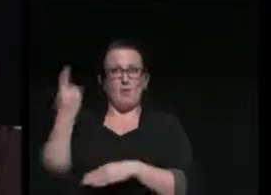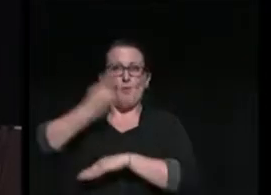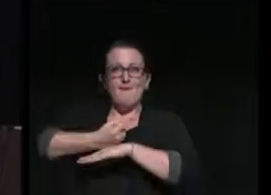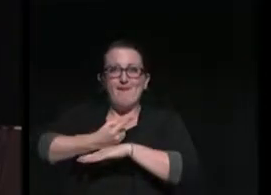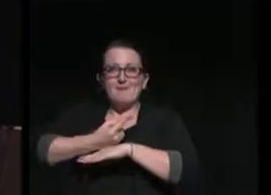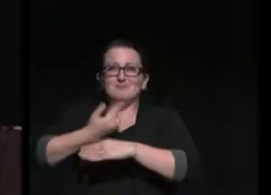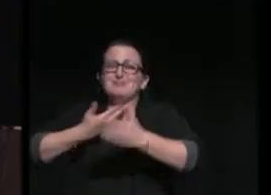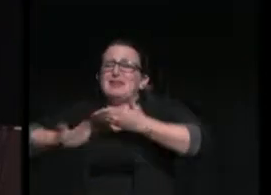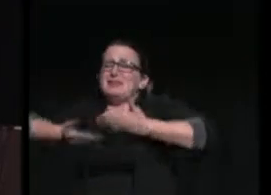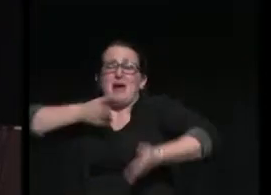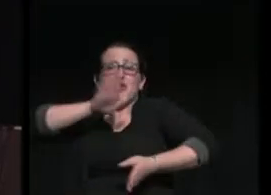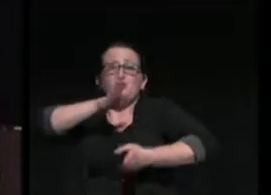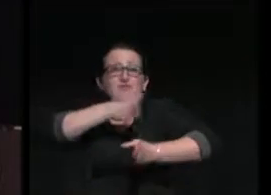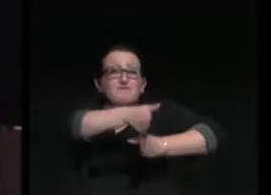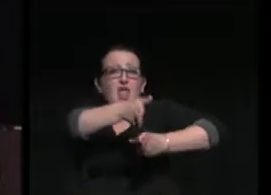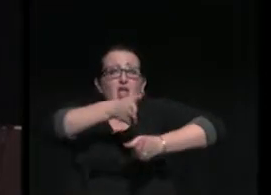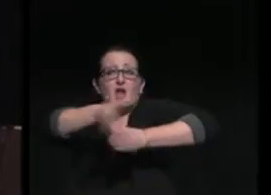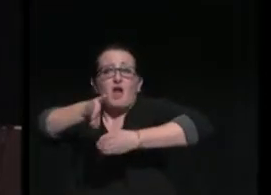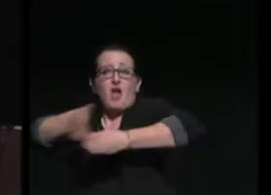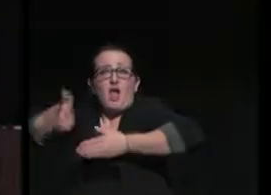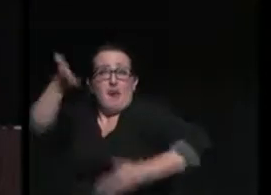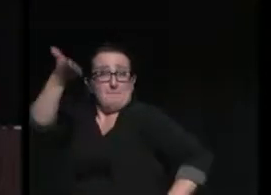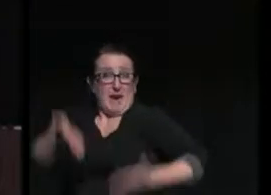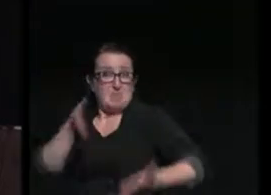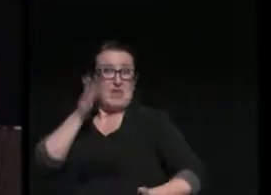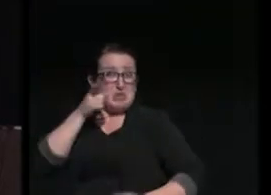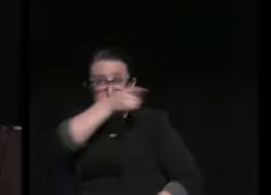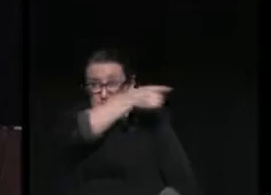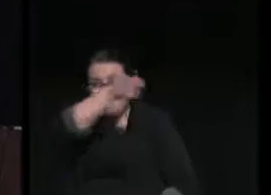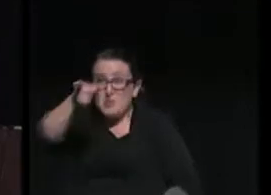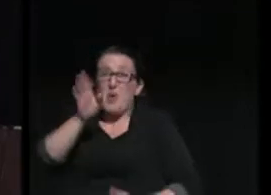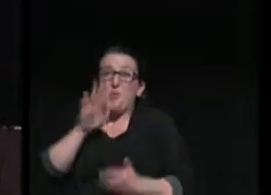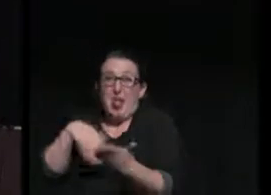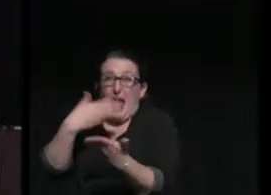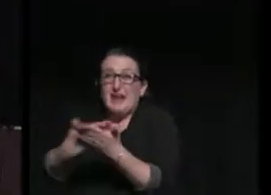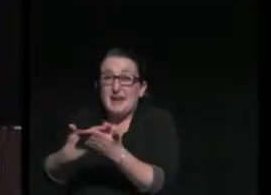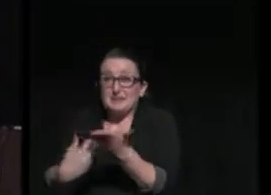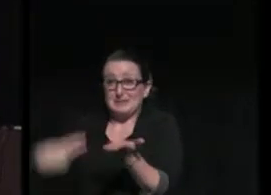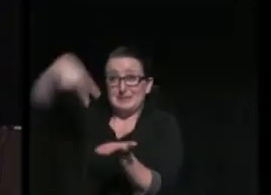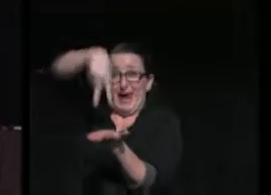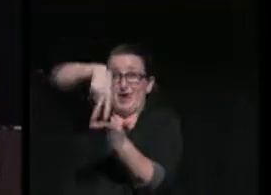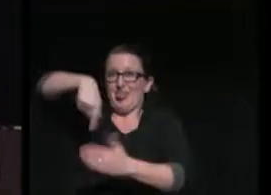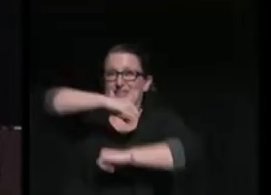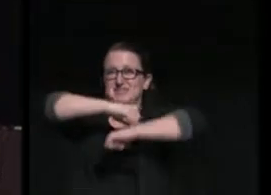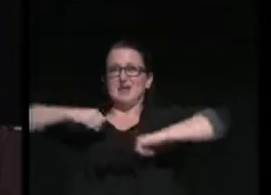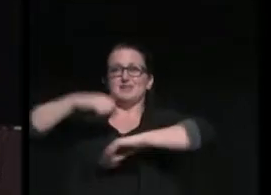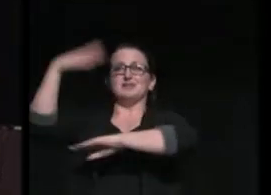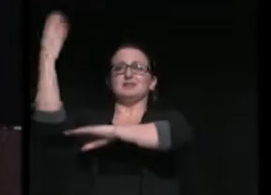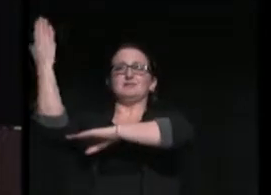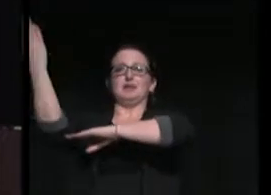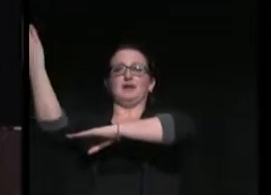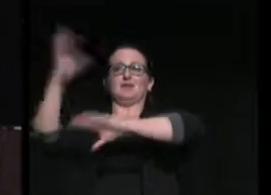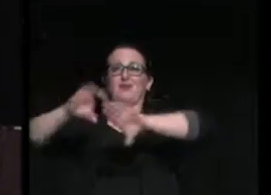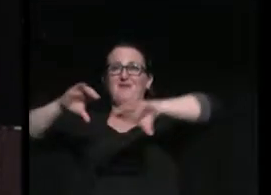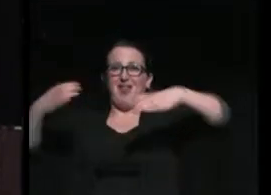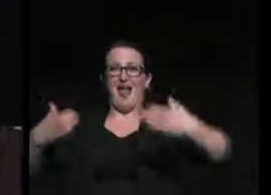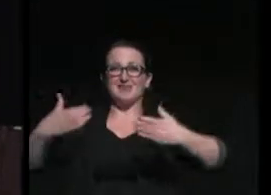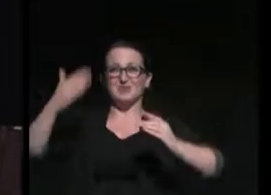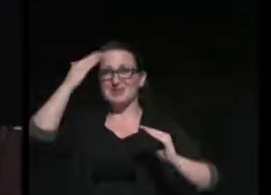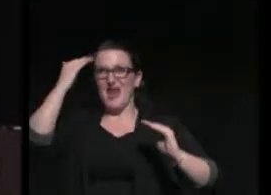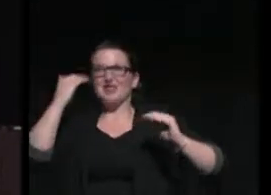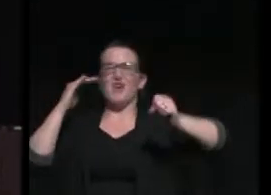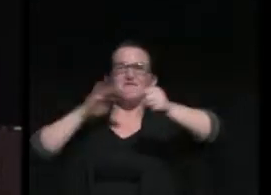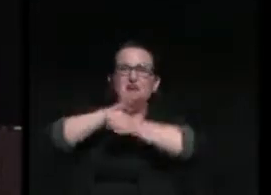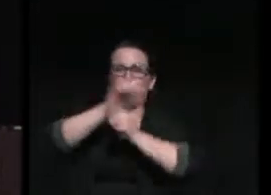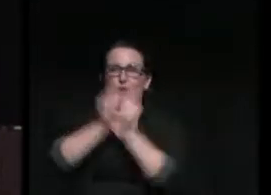of the field you are entering, you may wind up on this stage, speaking to a future class whose heads are filled with the same questions and